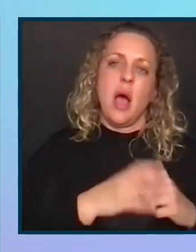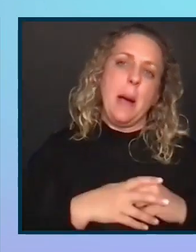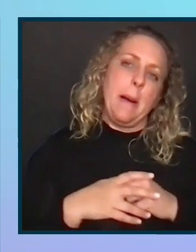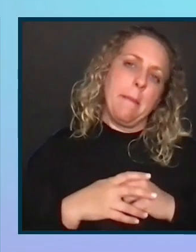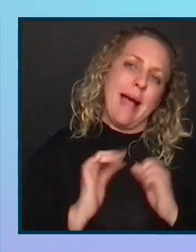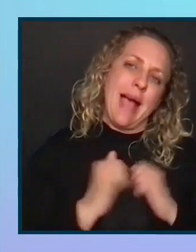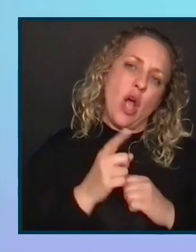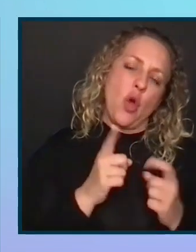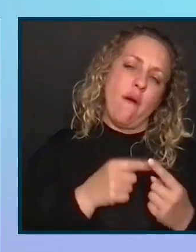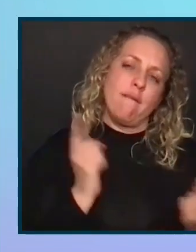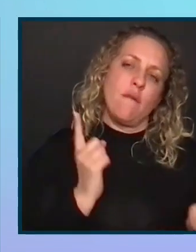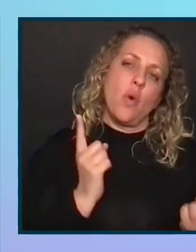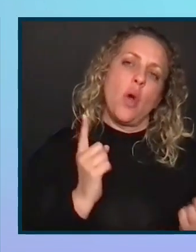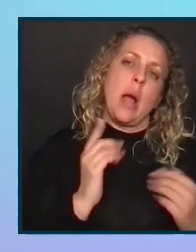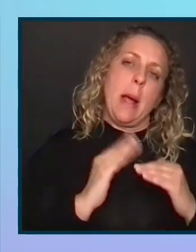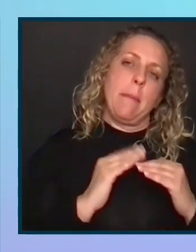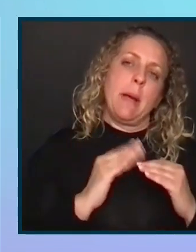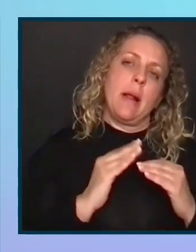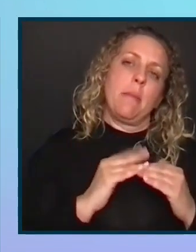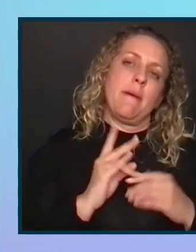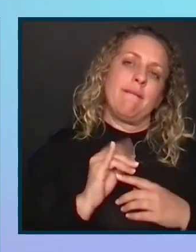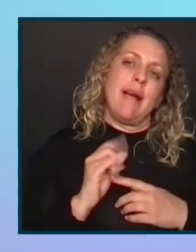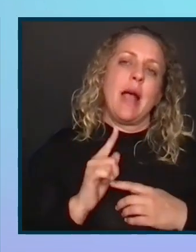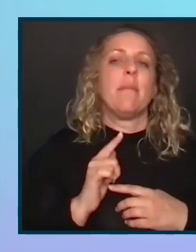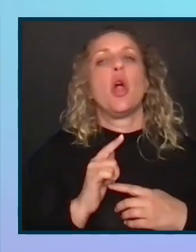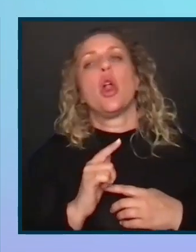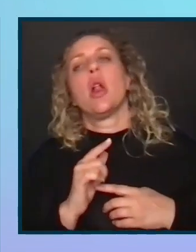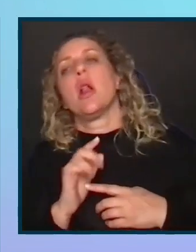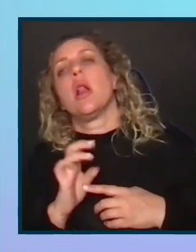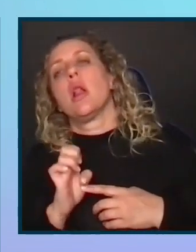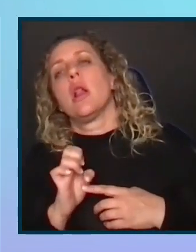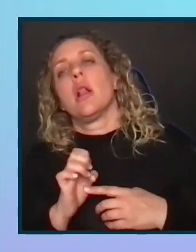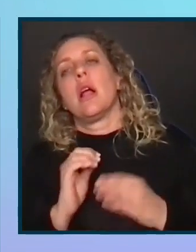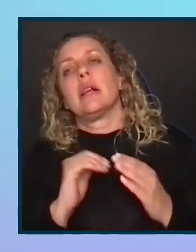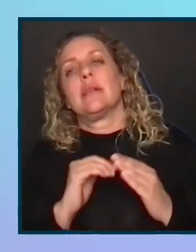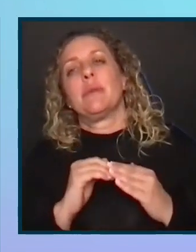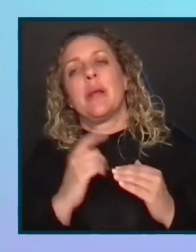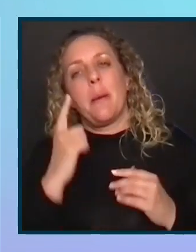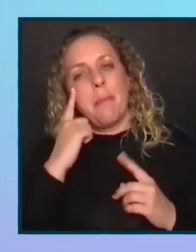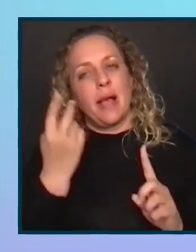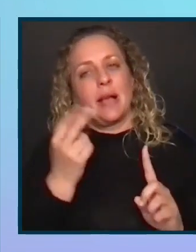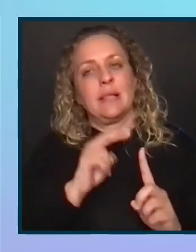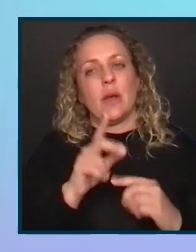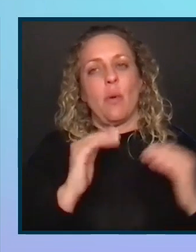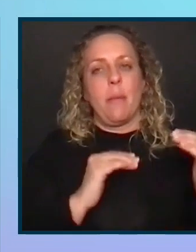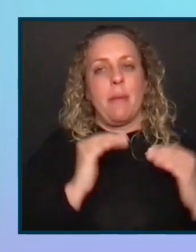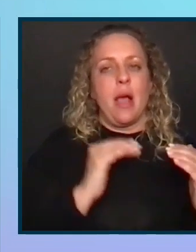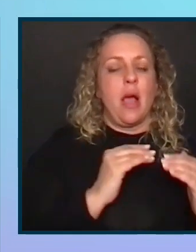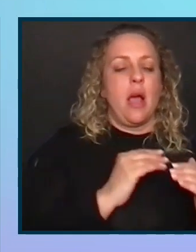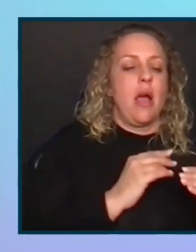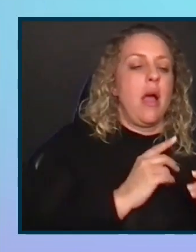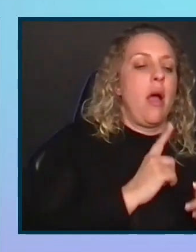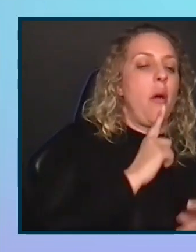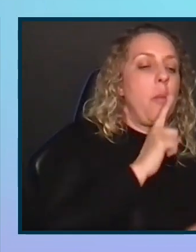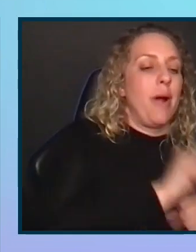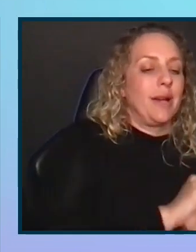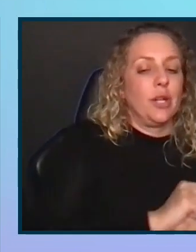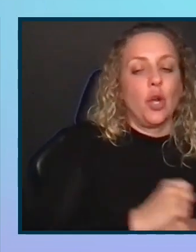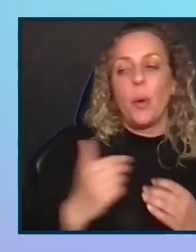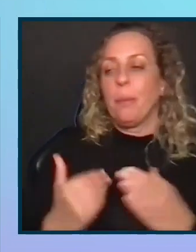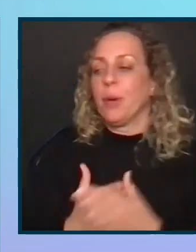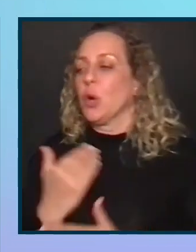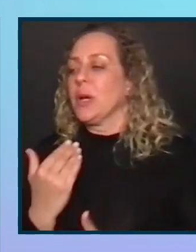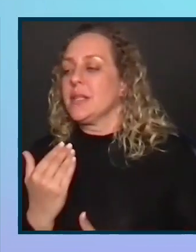How do you avoid a minimum viable accessibility mindset when balancing a practical versus purist approach to accessibility?